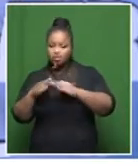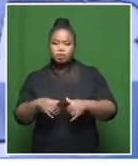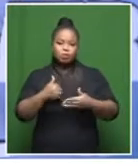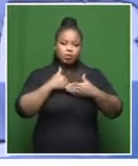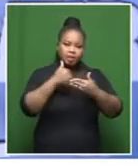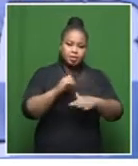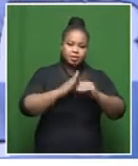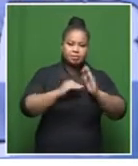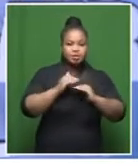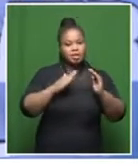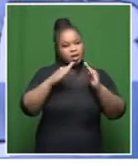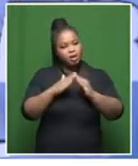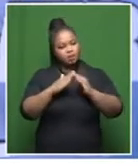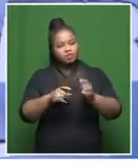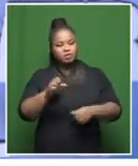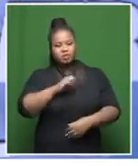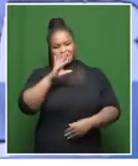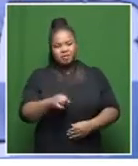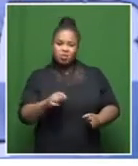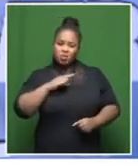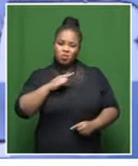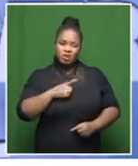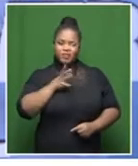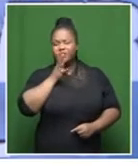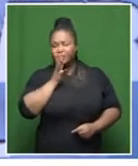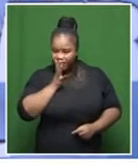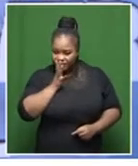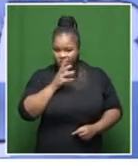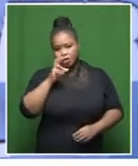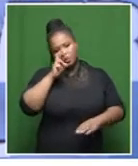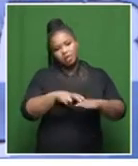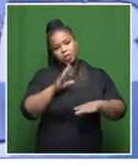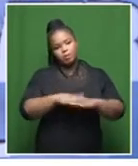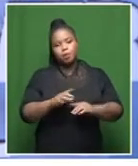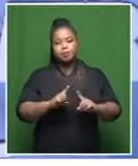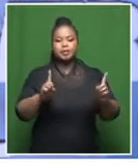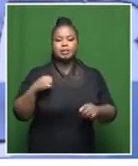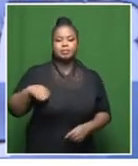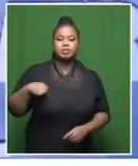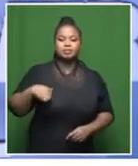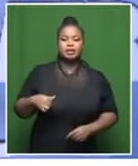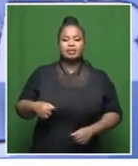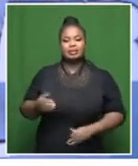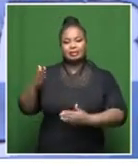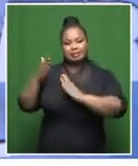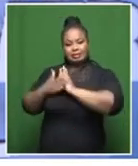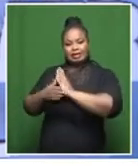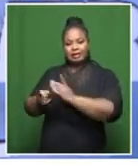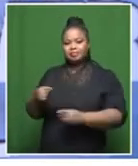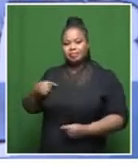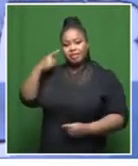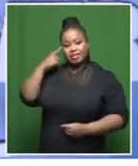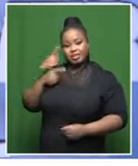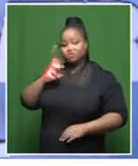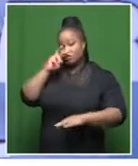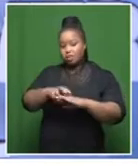help us build the housing ladder for South Africa, because there's such a big gap. But then the municipality side of it, what I think is